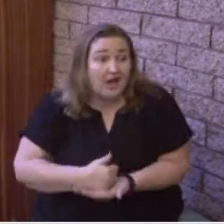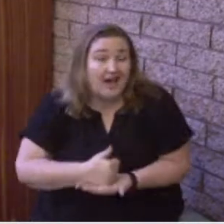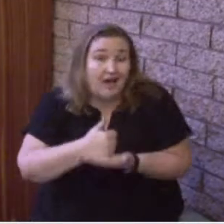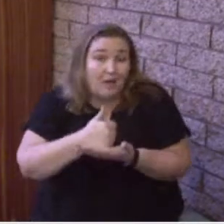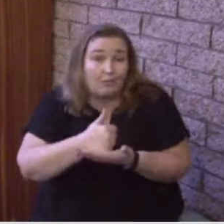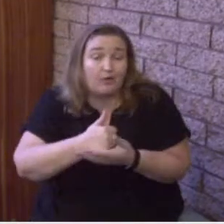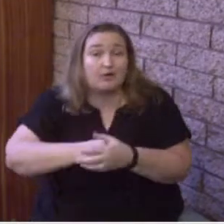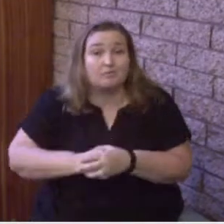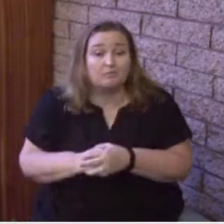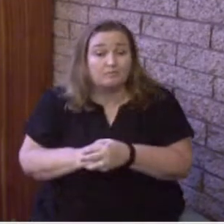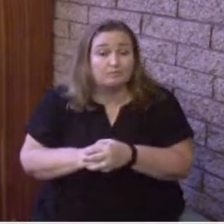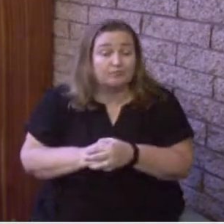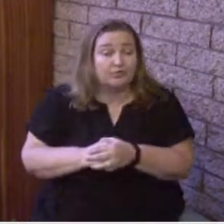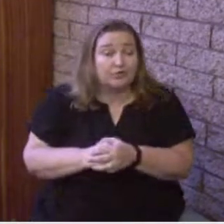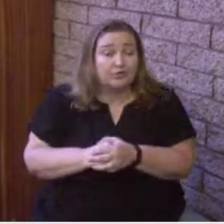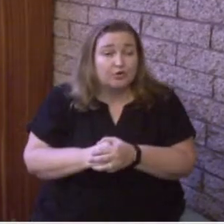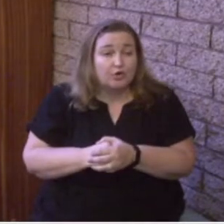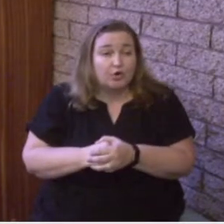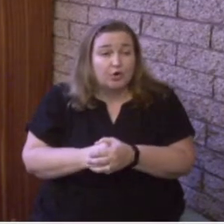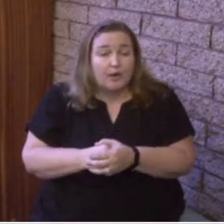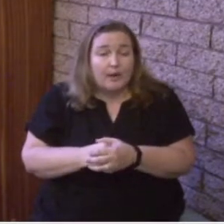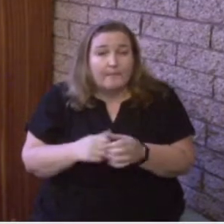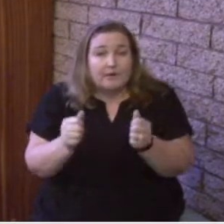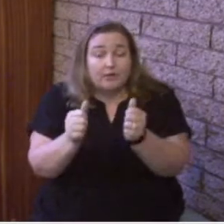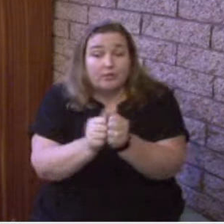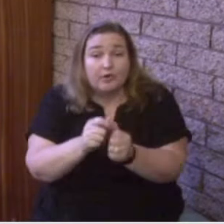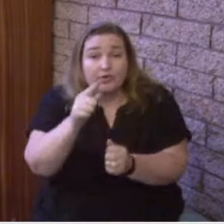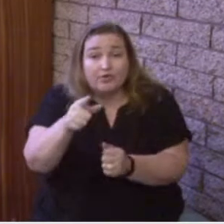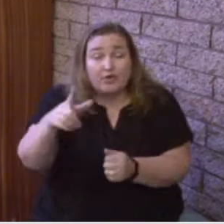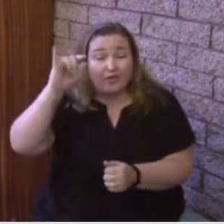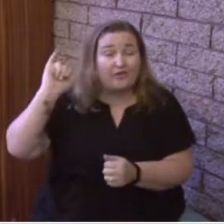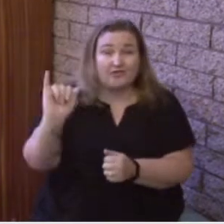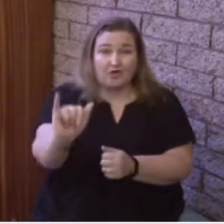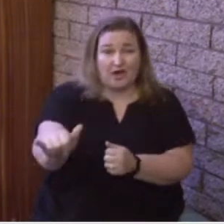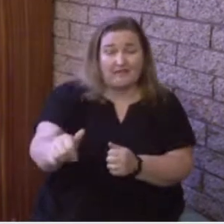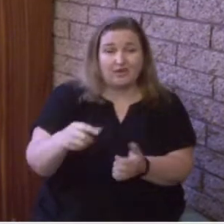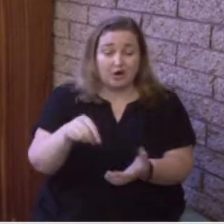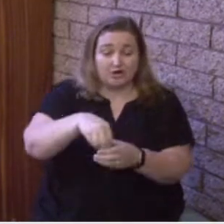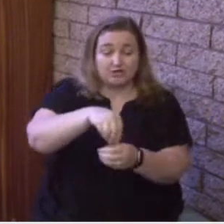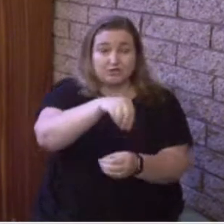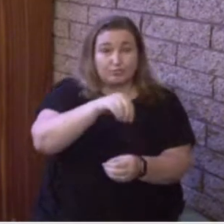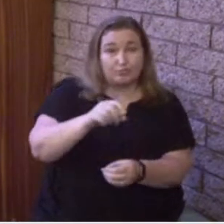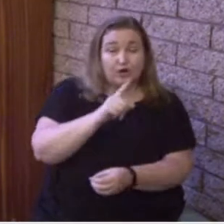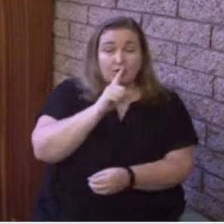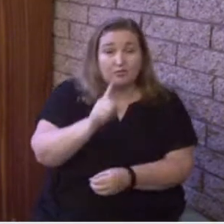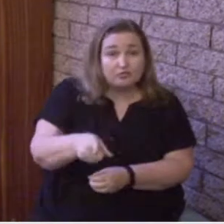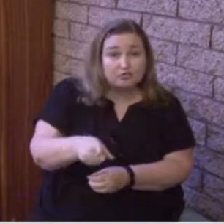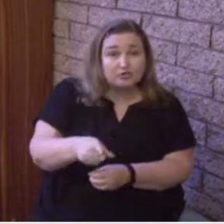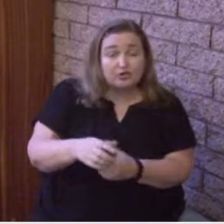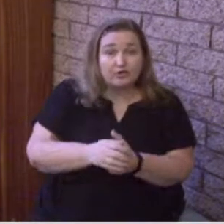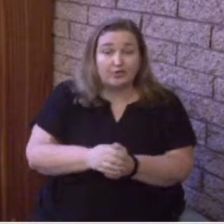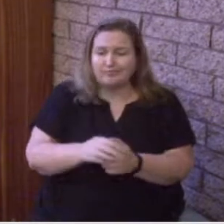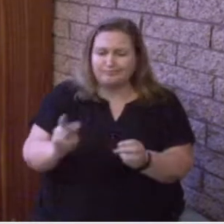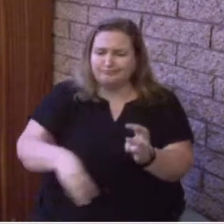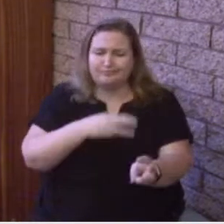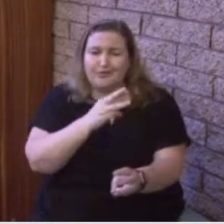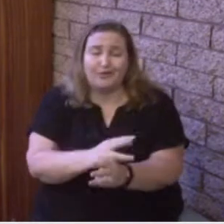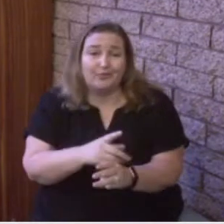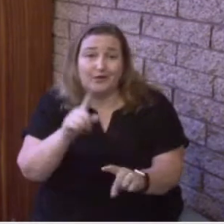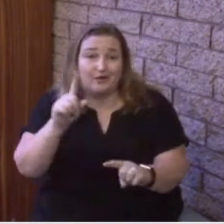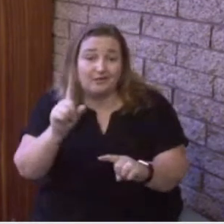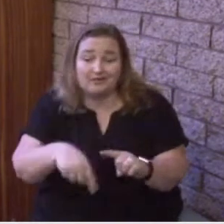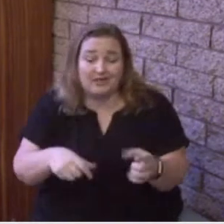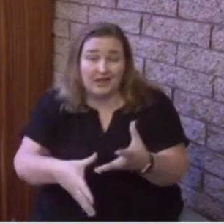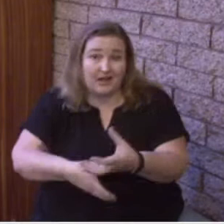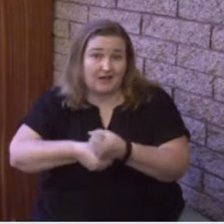you forever. Even the Spirit of truth, whom the world cannot receive, because it neither sees